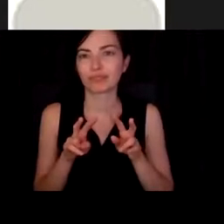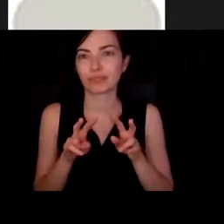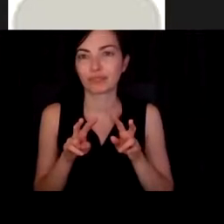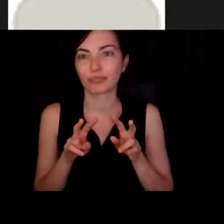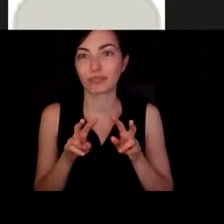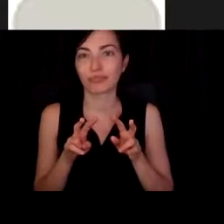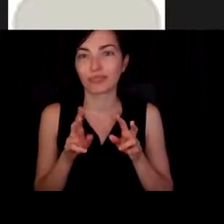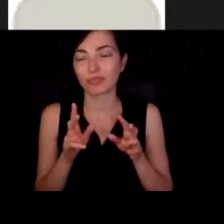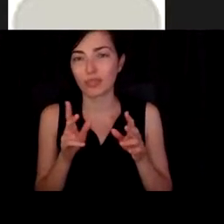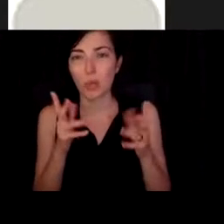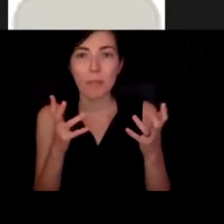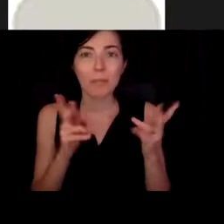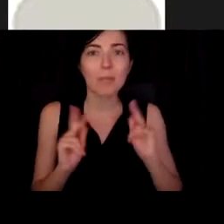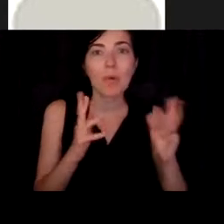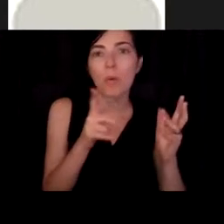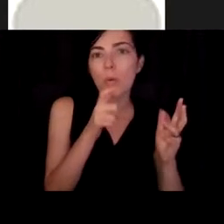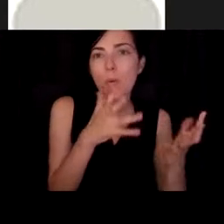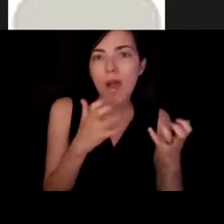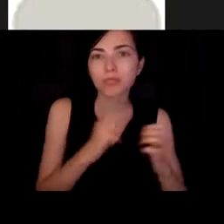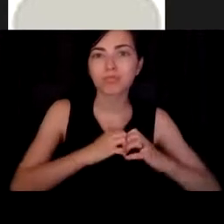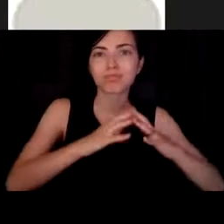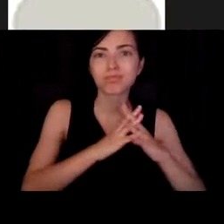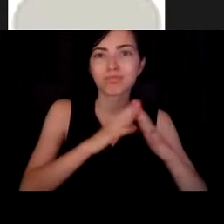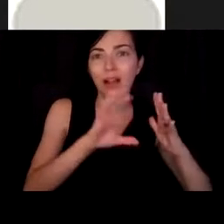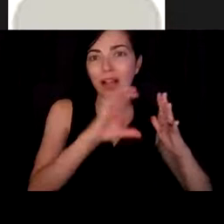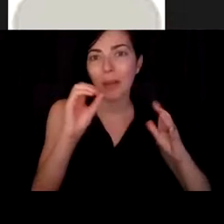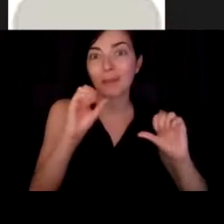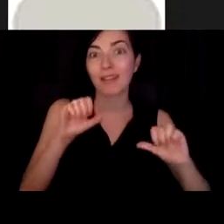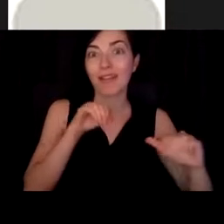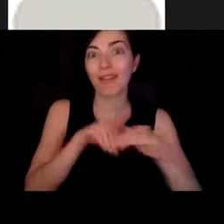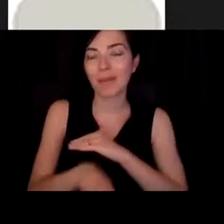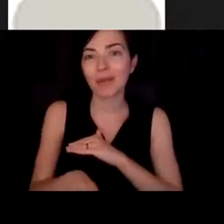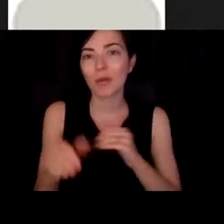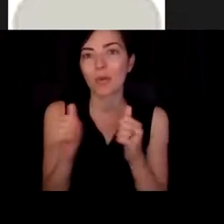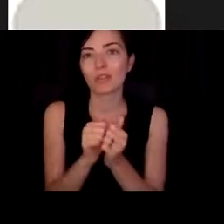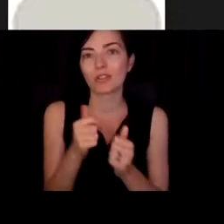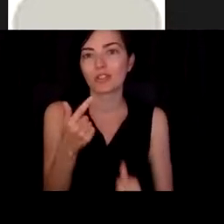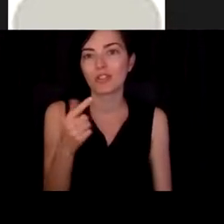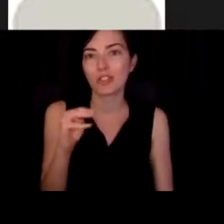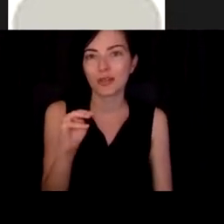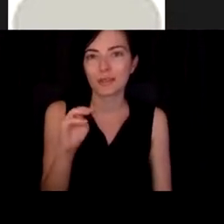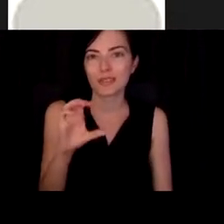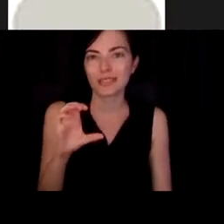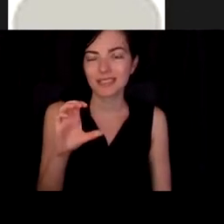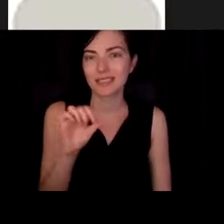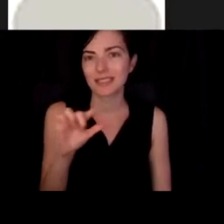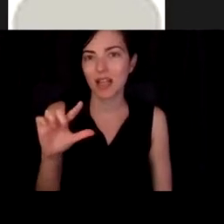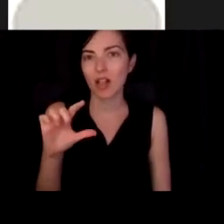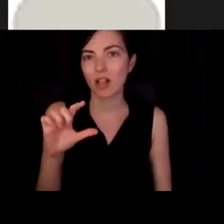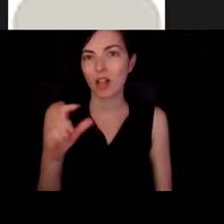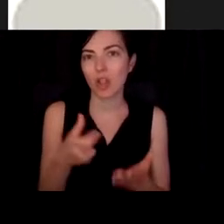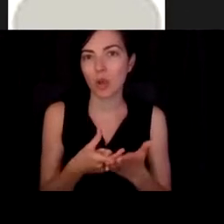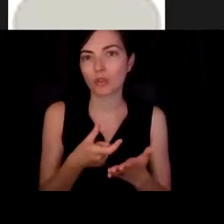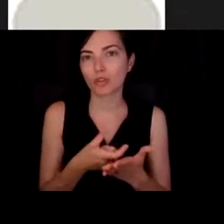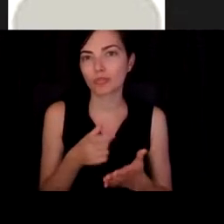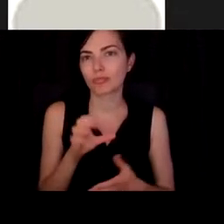starting up companies can come in with, um, GMT cell culture, GLP cell culture, and other